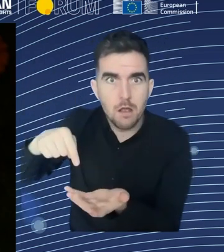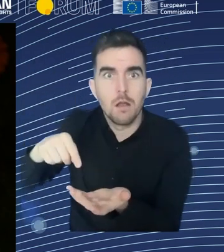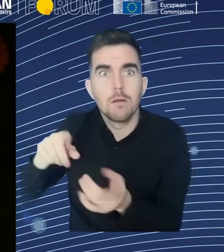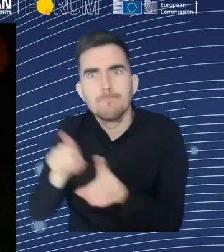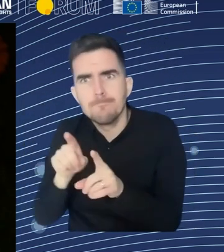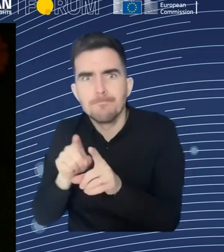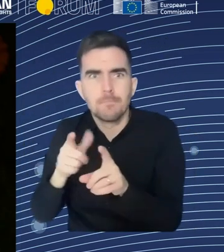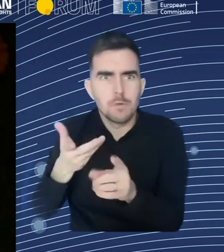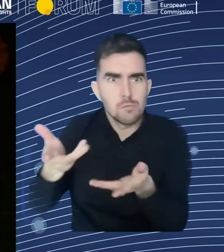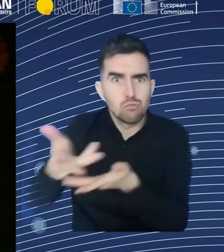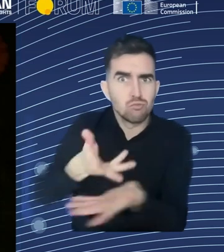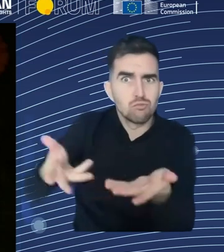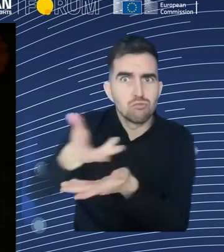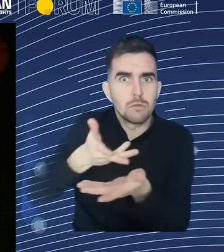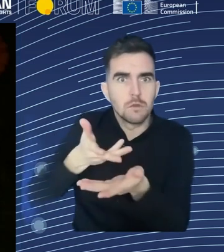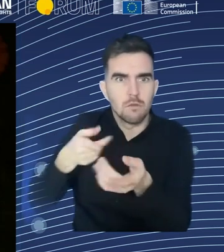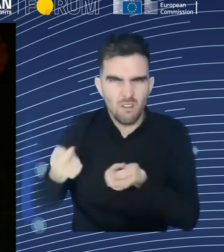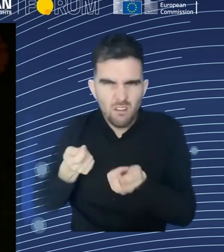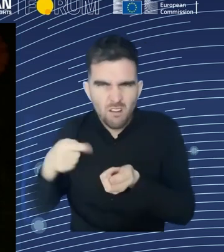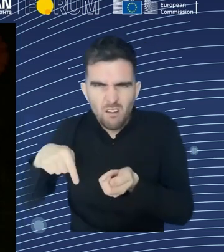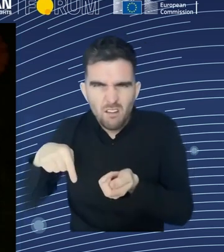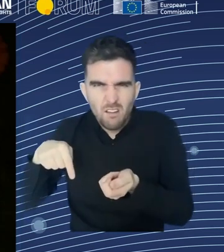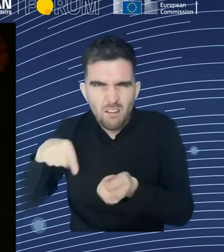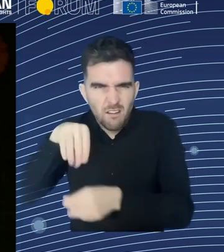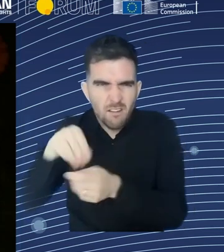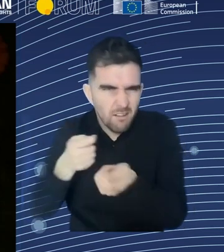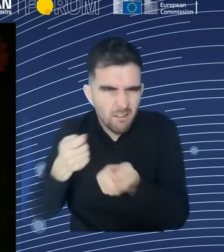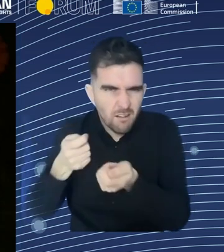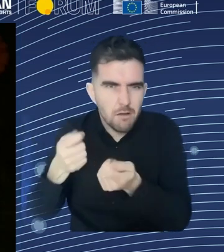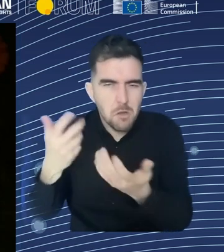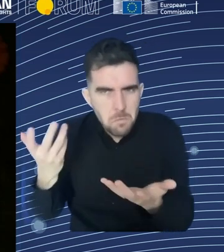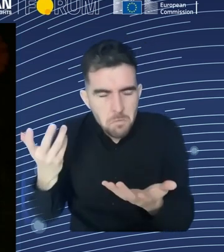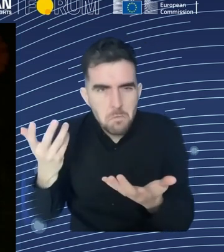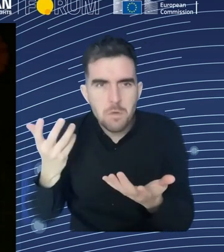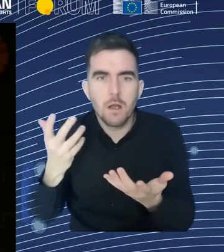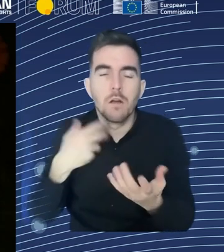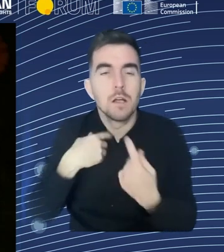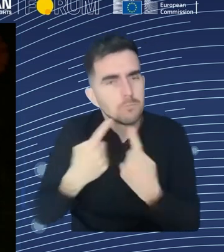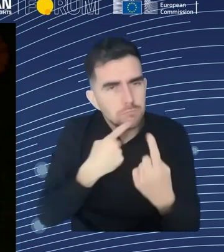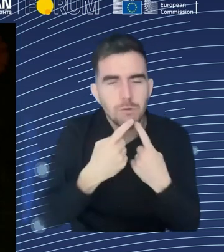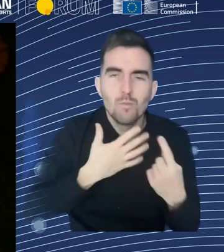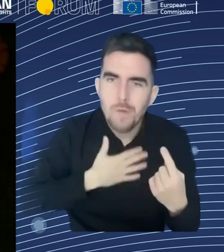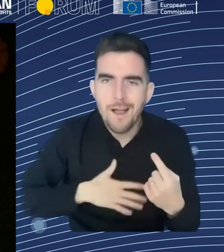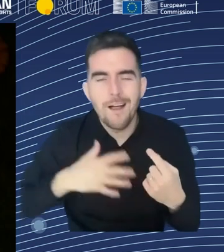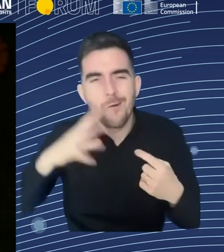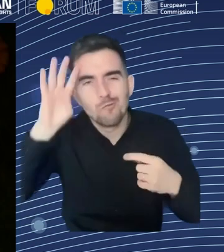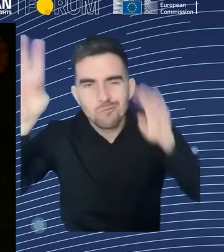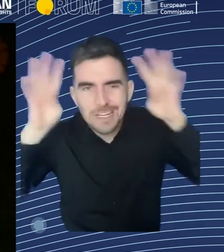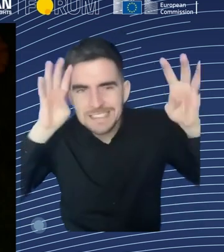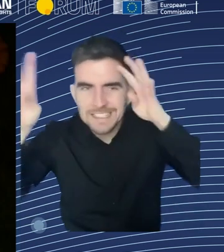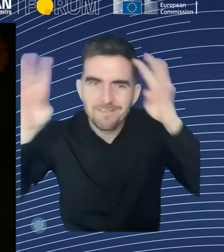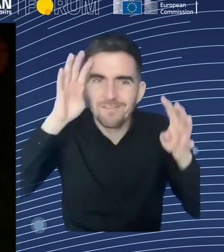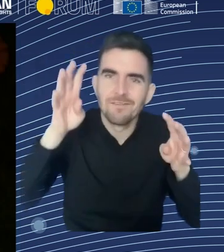now the, in the future, we need job that, you know, from creative people. People, you know, people, that are creative will be employed, but also the creativity that is